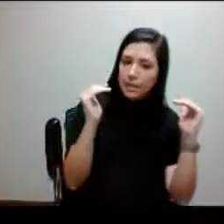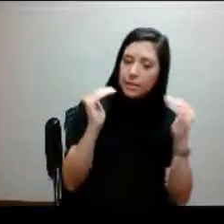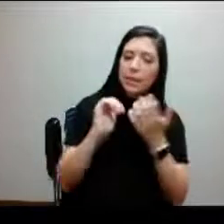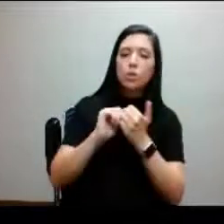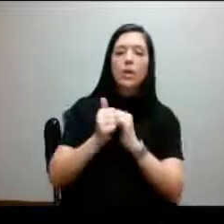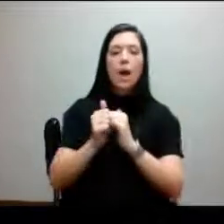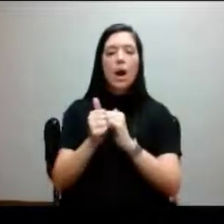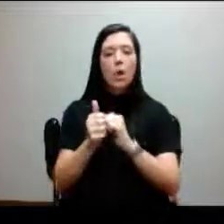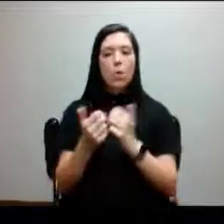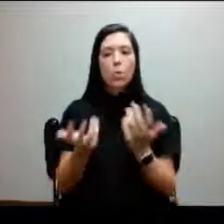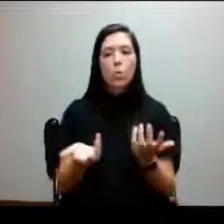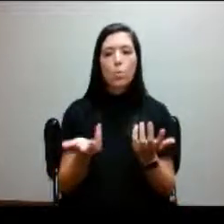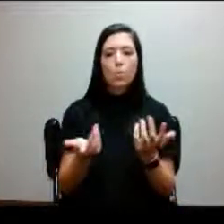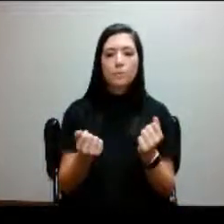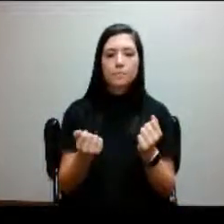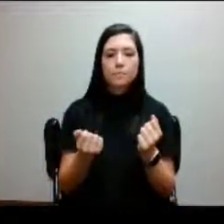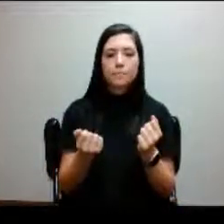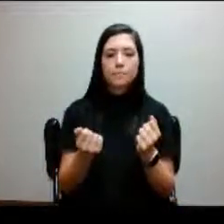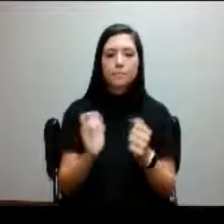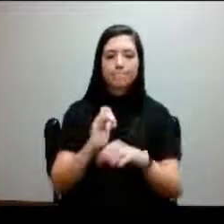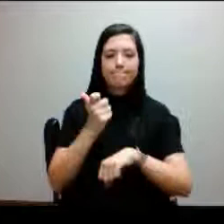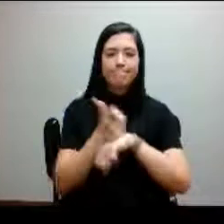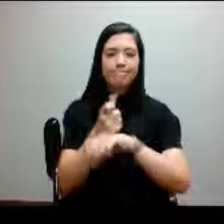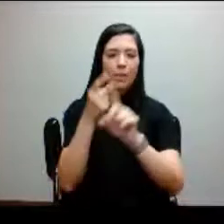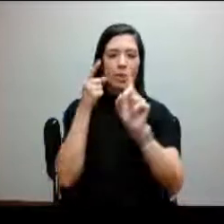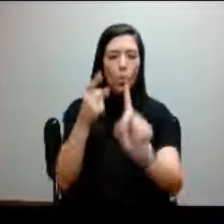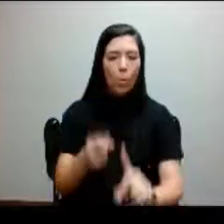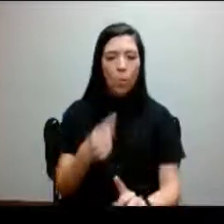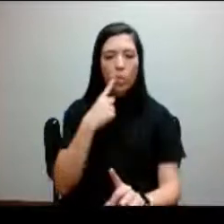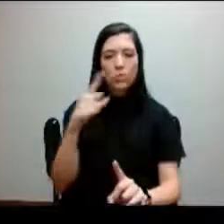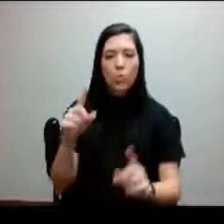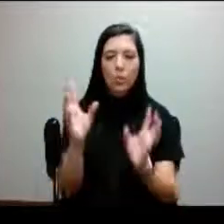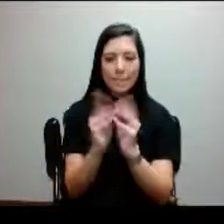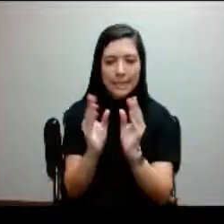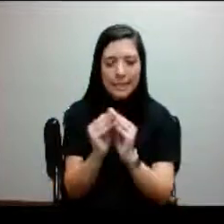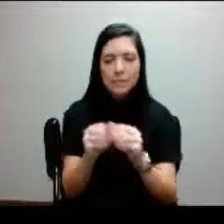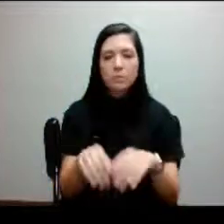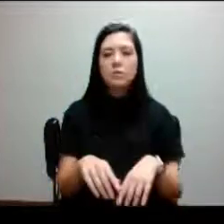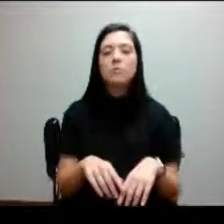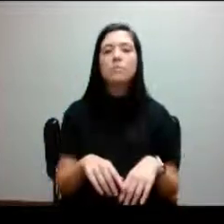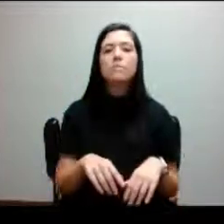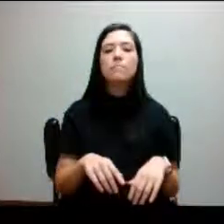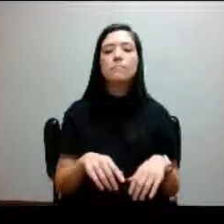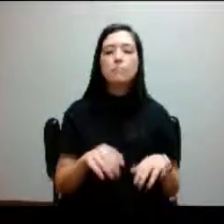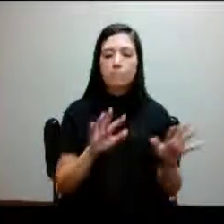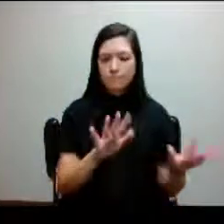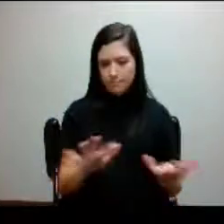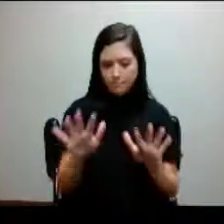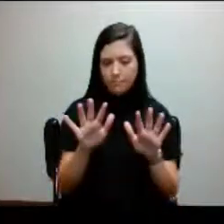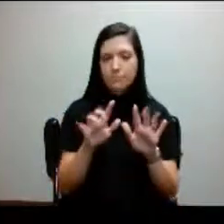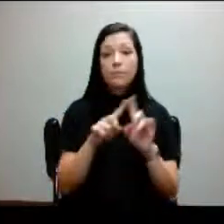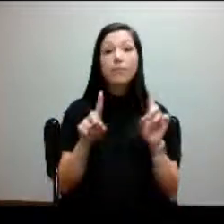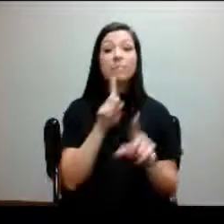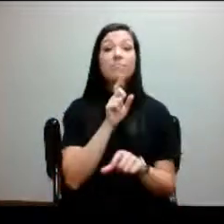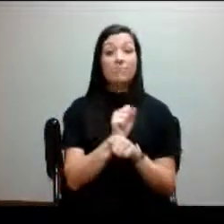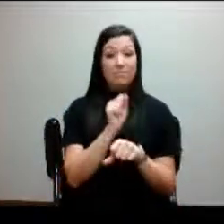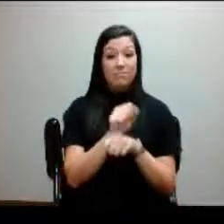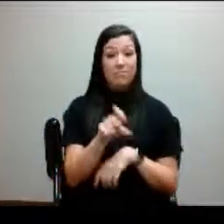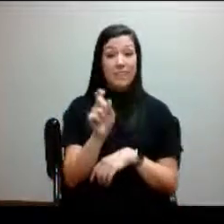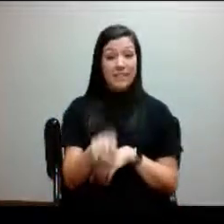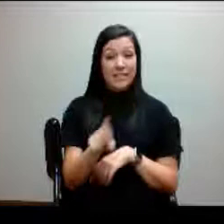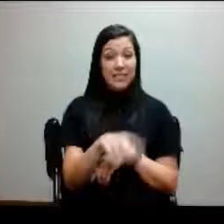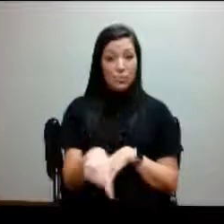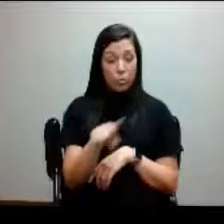outline for for those meetings. But we really need you to serve